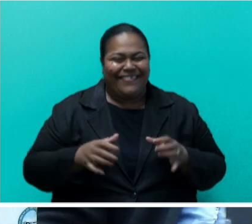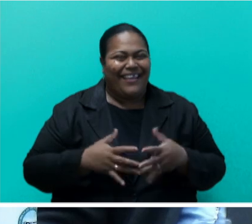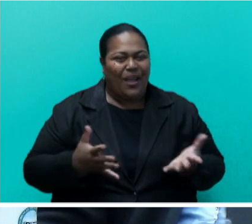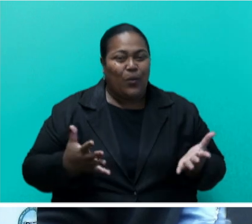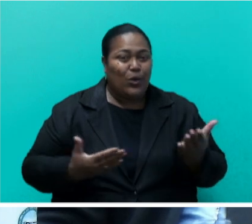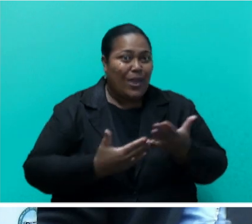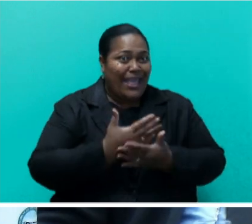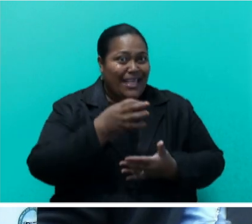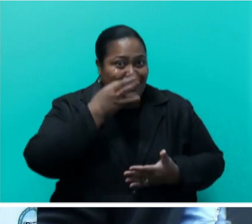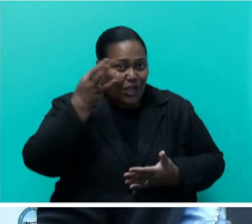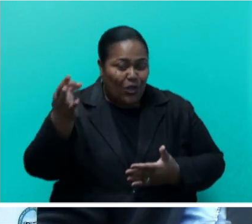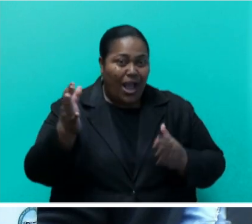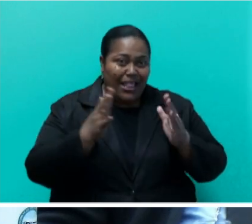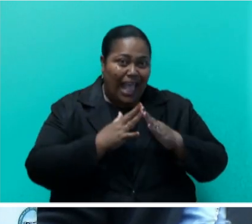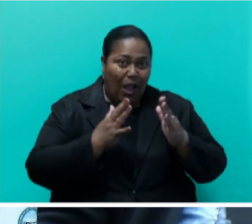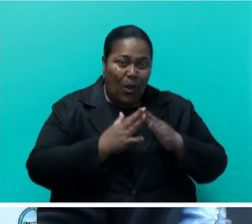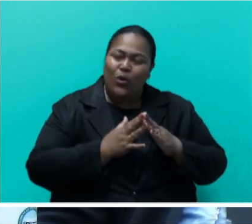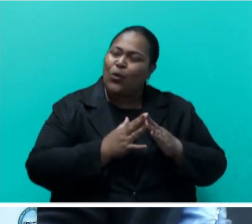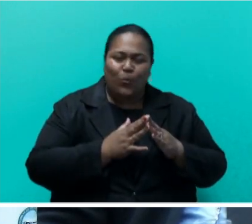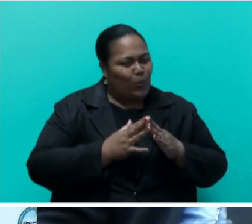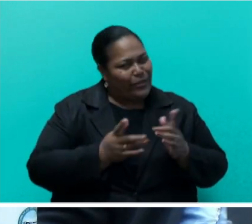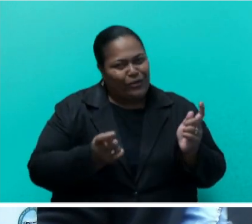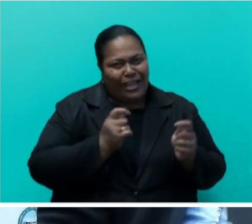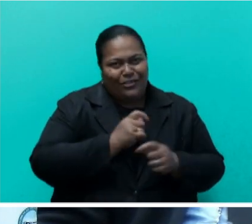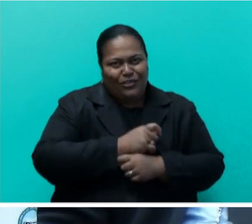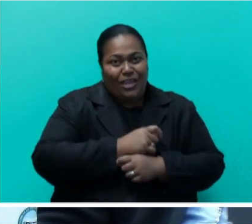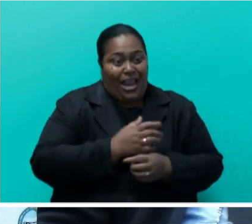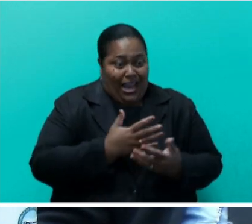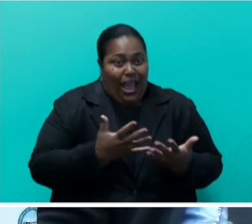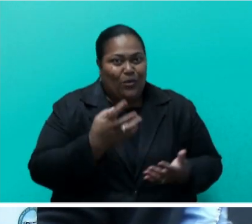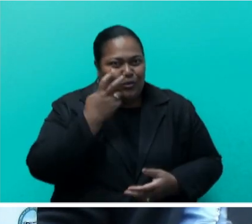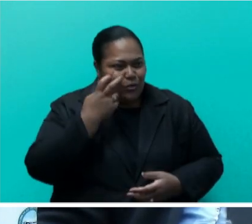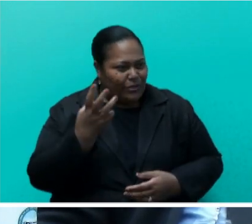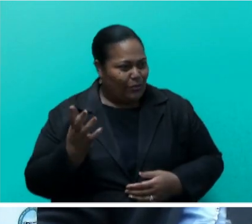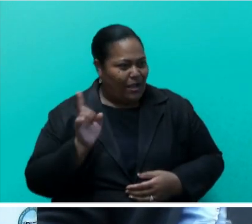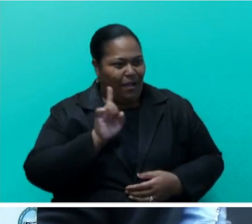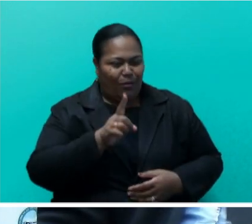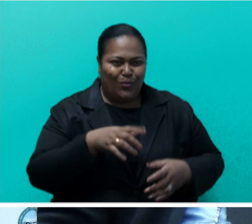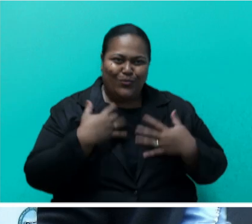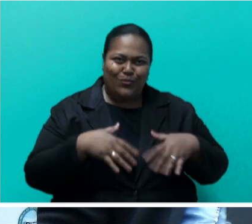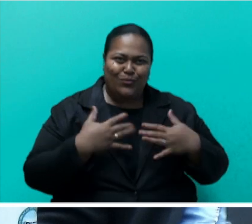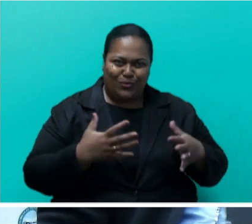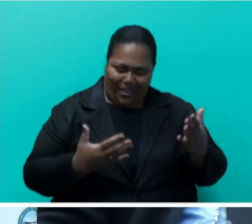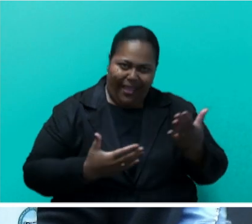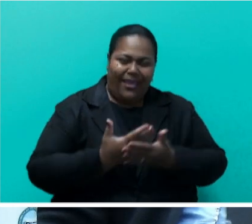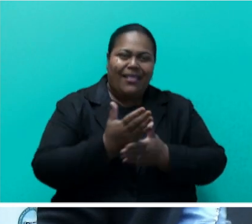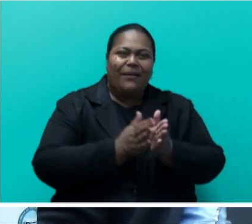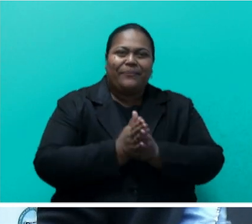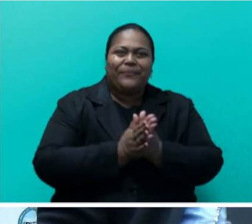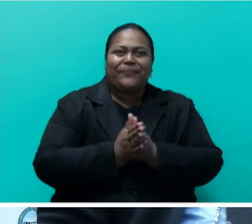town will be transformed, creating a more appealing gateway for tourists and enhancing the overall visitor